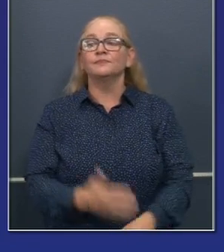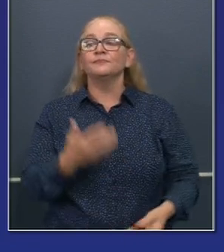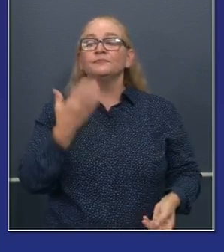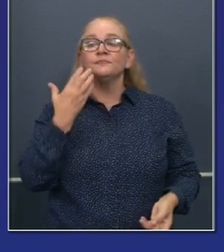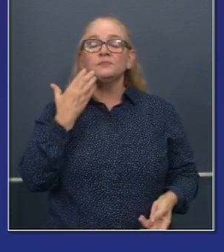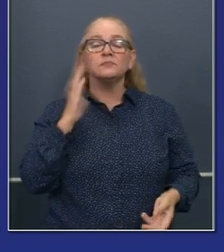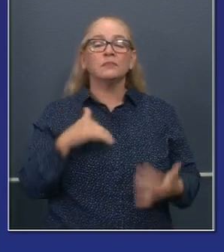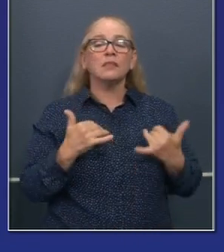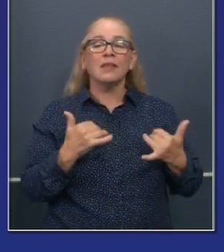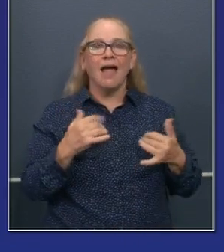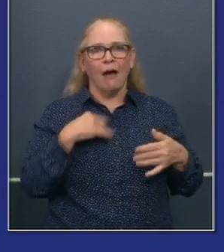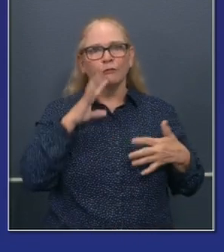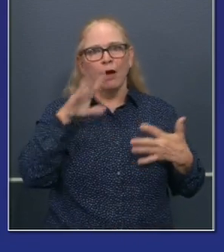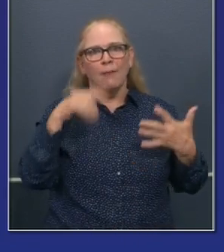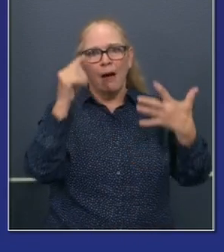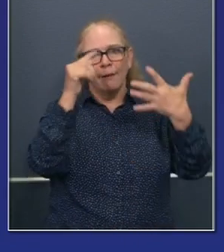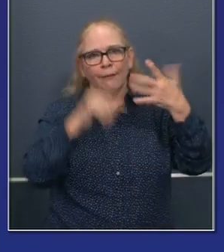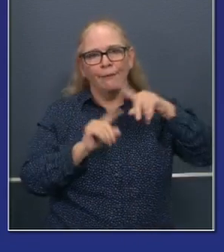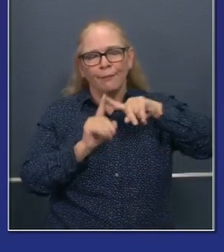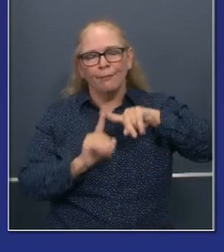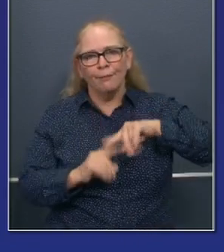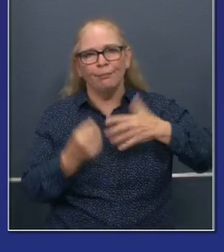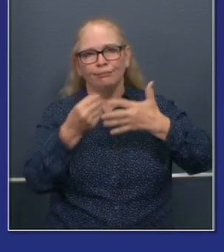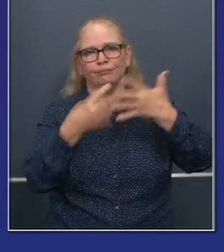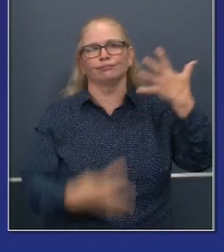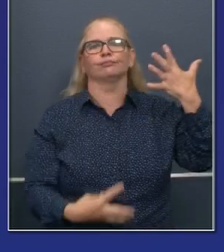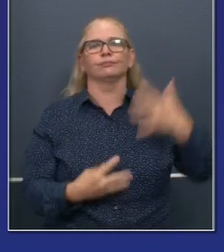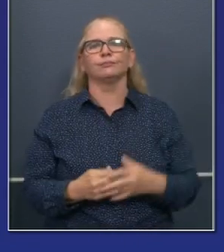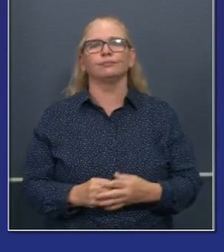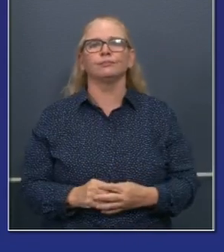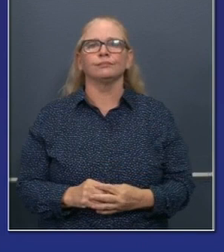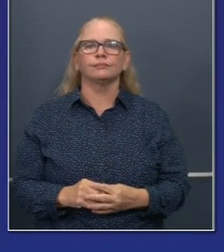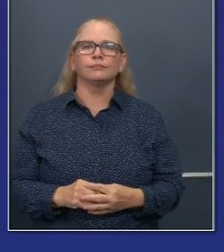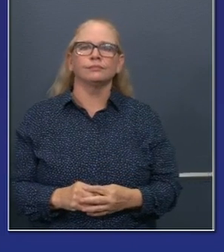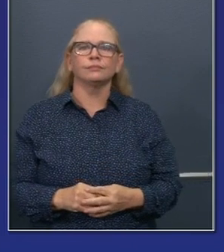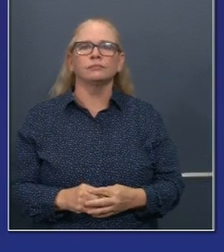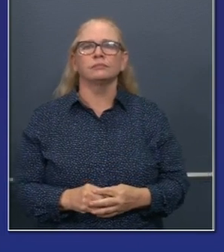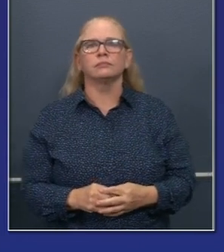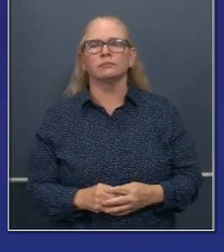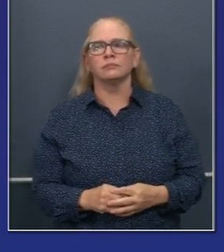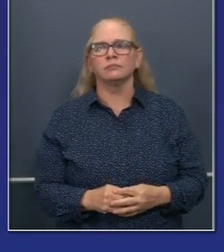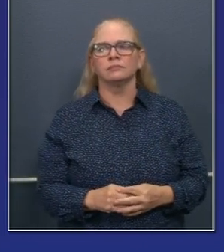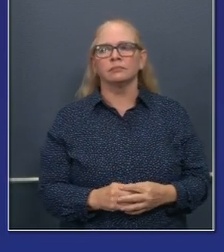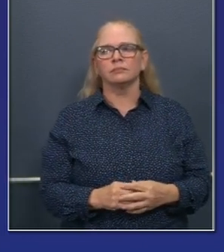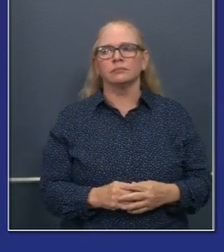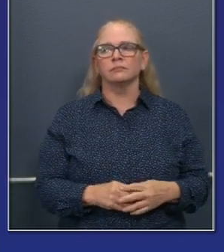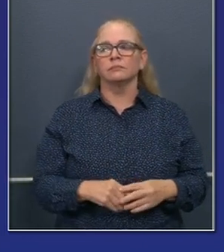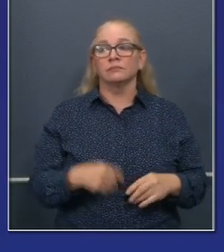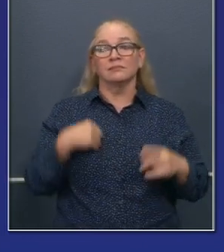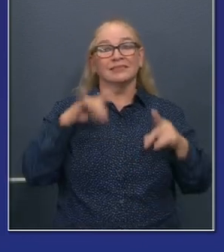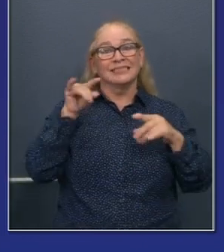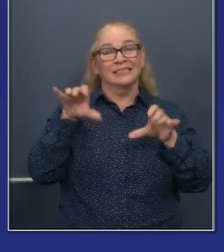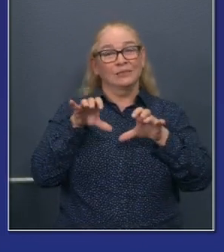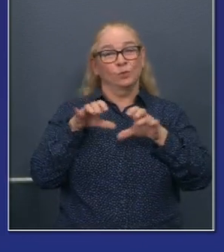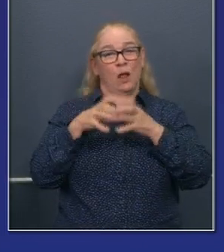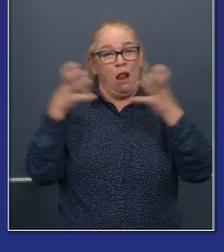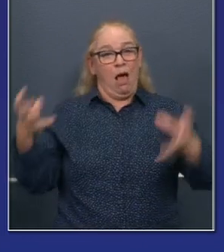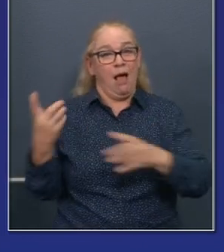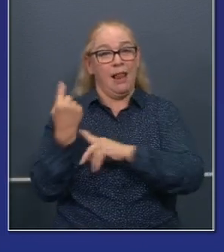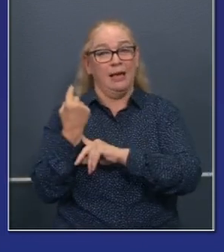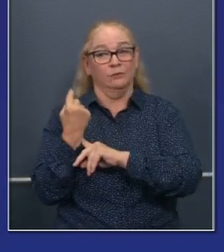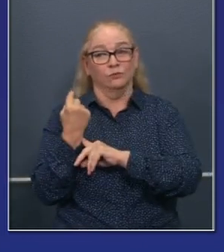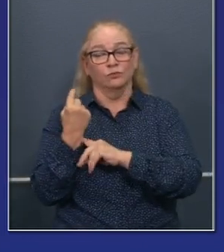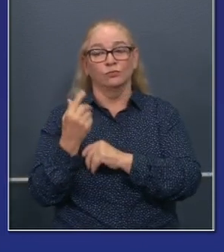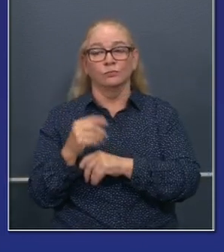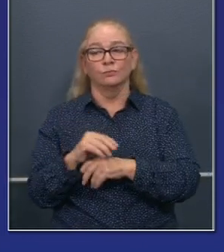virtual cycle of housing growth, housing production, housing starts. Uh, we did a lot of things last year on infill infrastructure grants and more